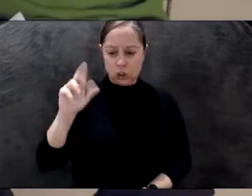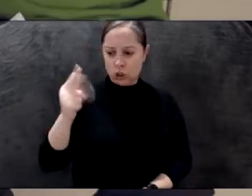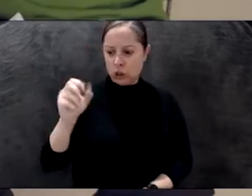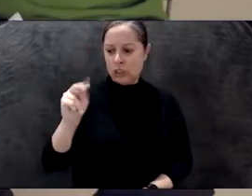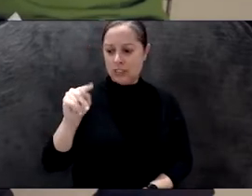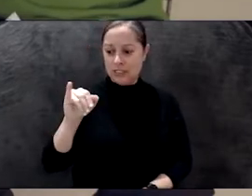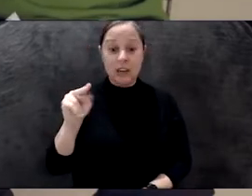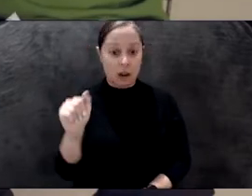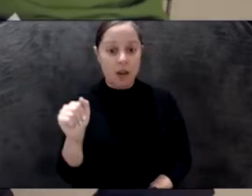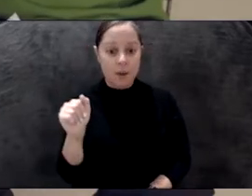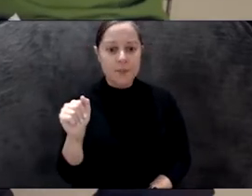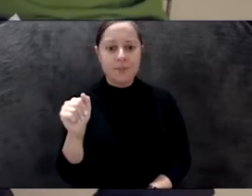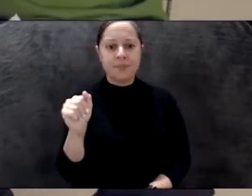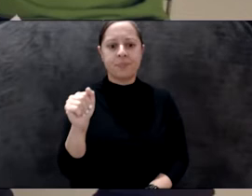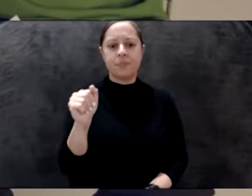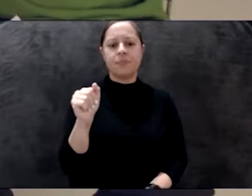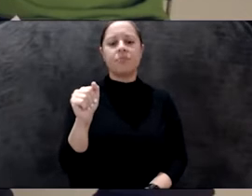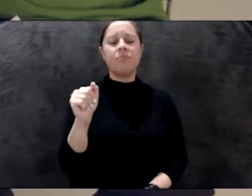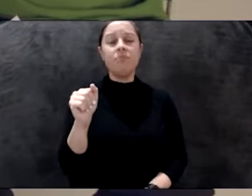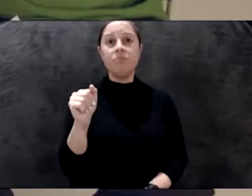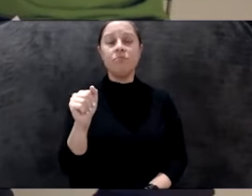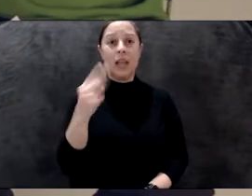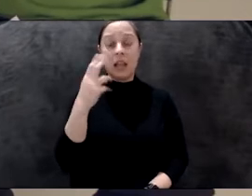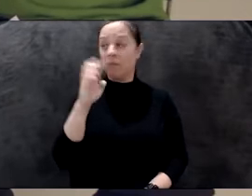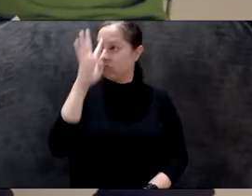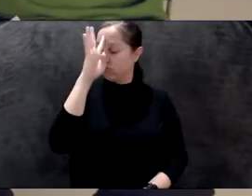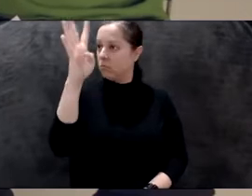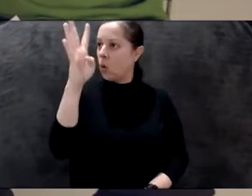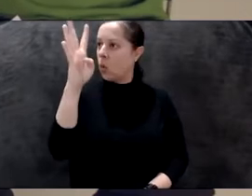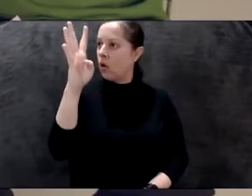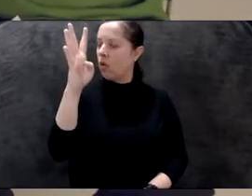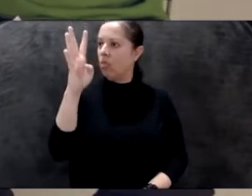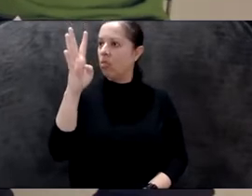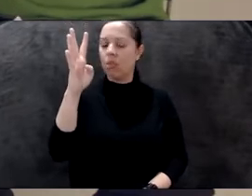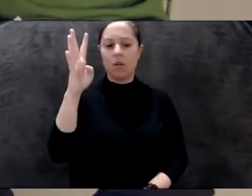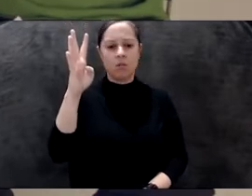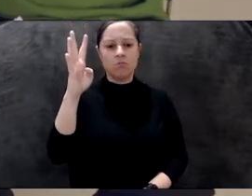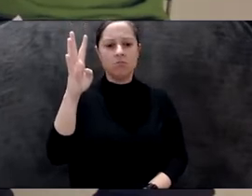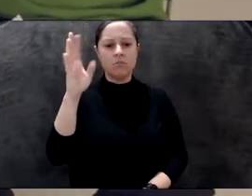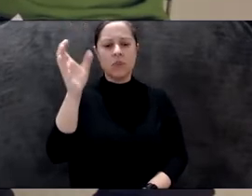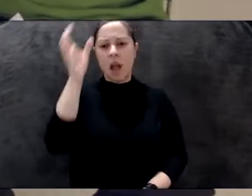Movement, but he also came up with extraordinary concepts of flying cities, of